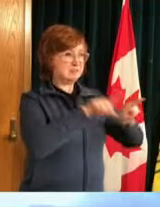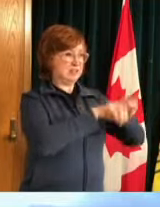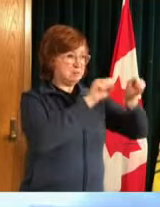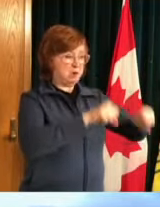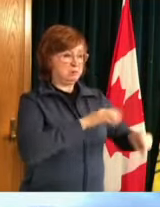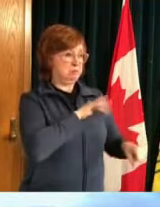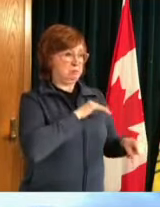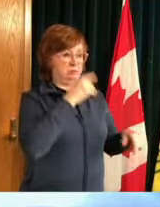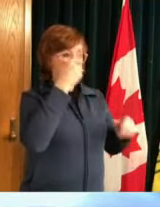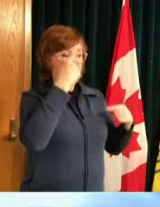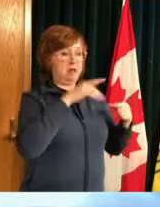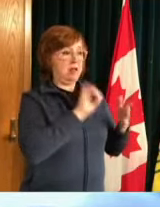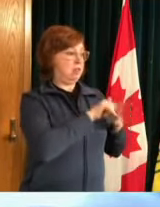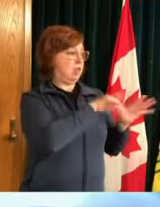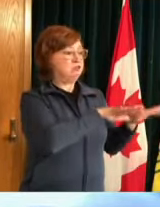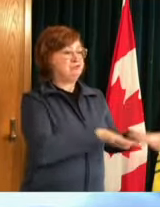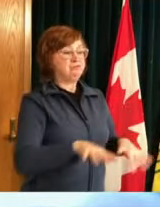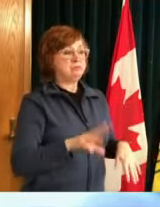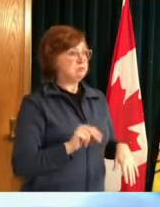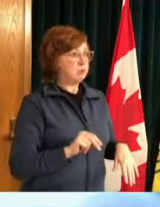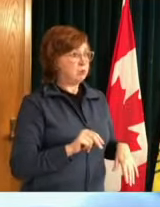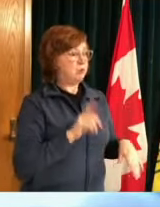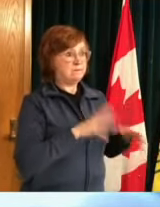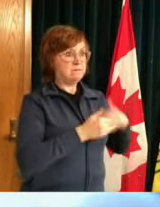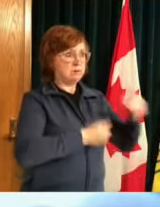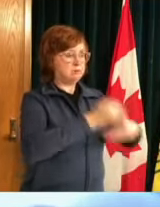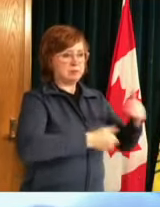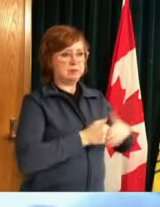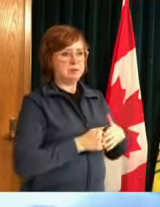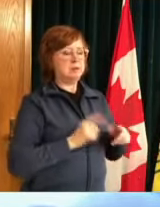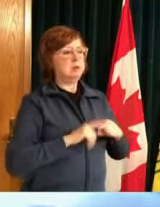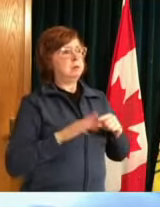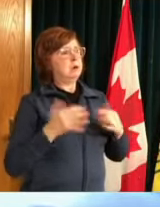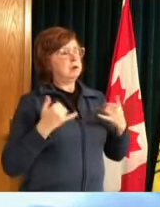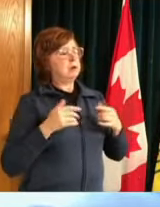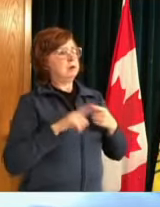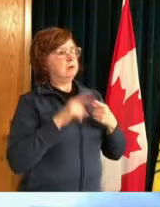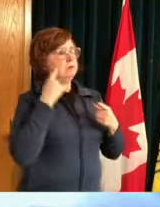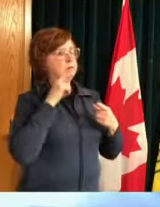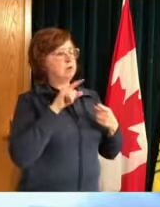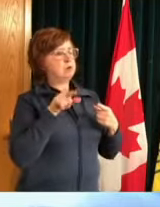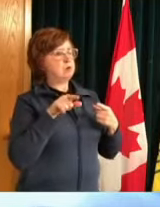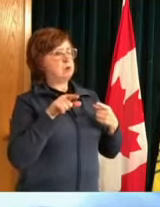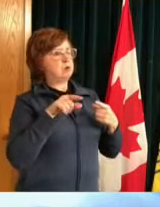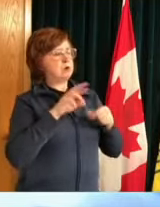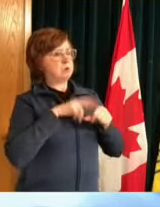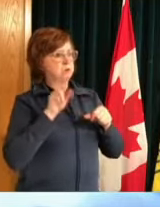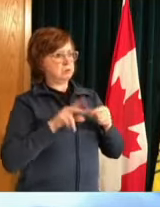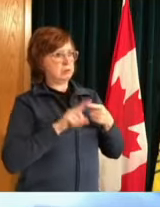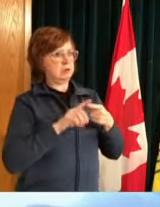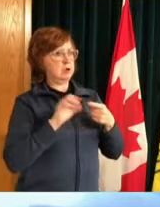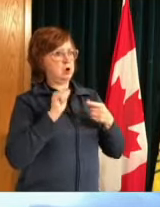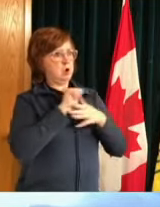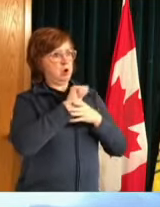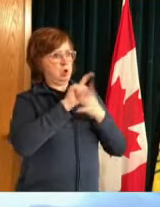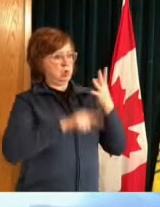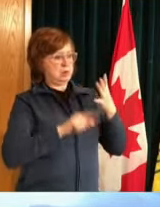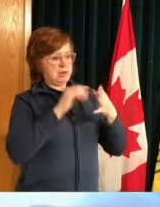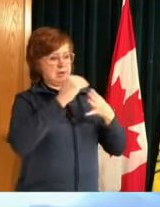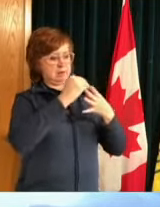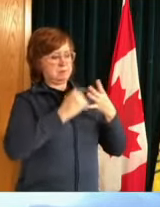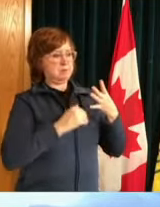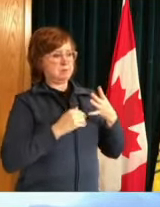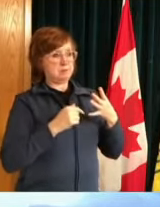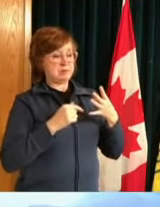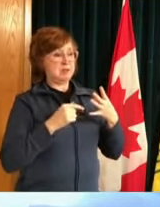regina of all three vaccines including astrazeneca has actually saved lives over the last four weeks so you know